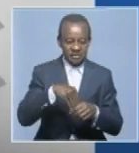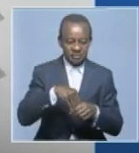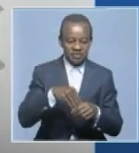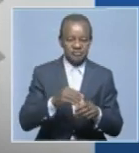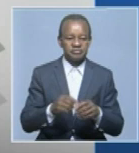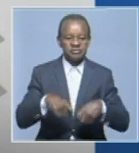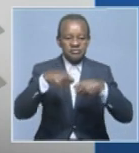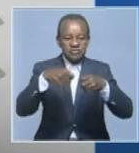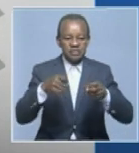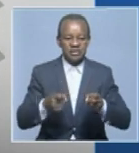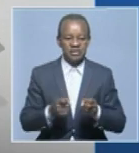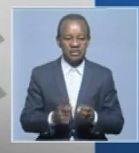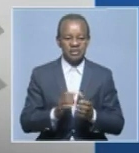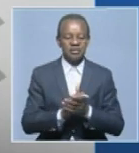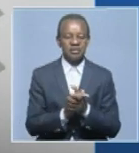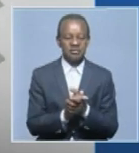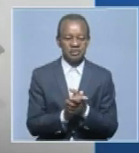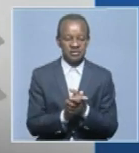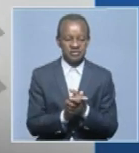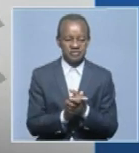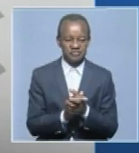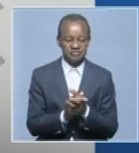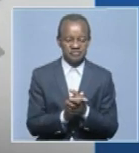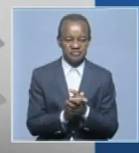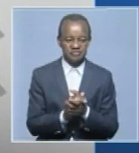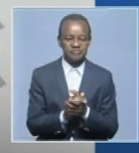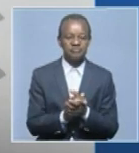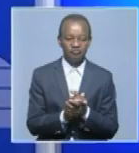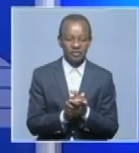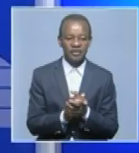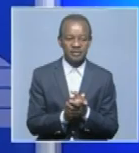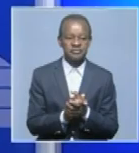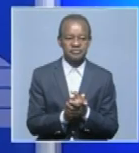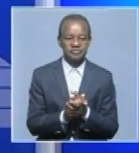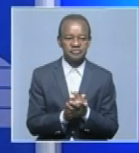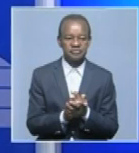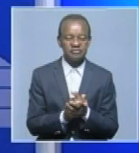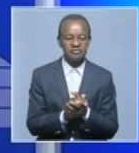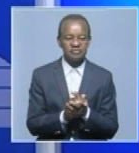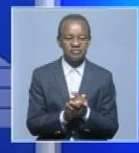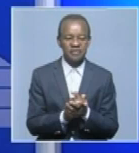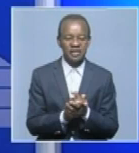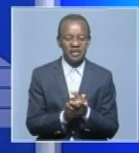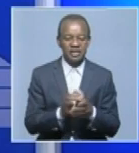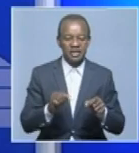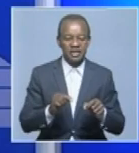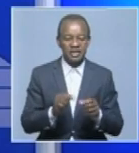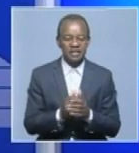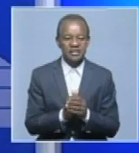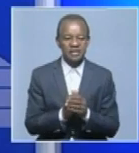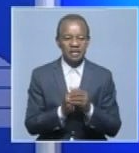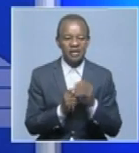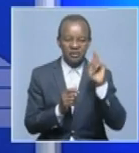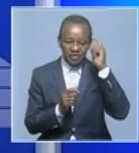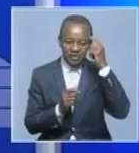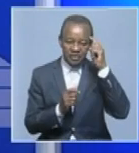we need to see who are the real men that we can work with, yeah. Right. now, Ms. Nameses, what do you think it will take to reduce